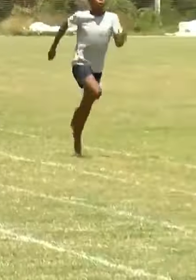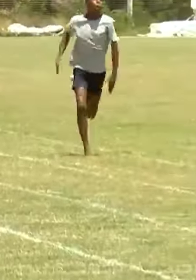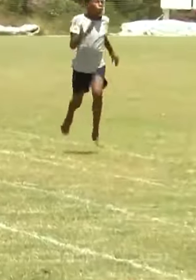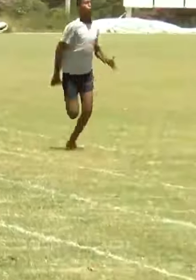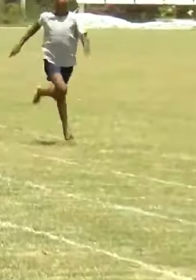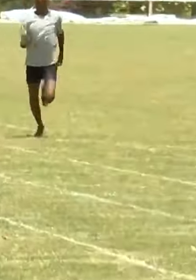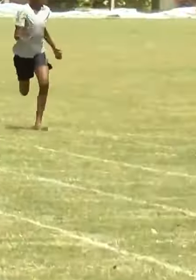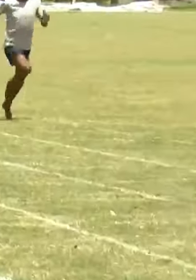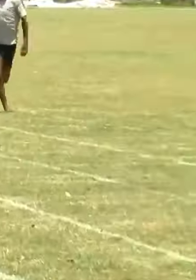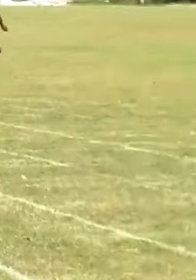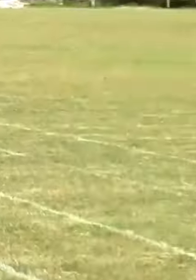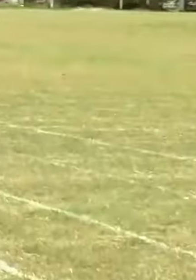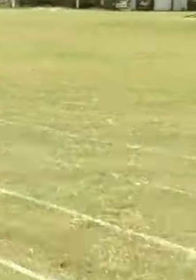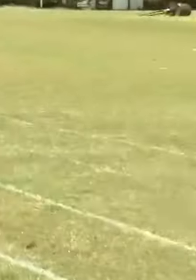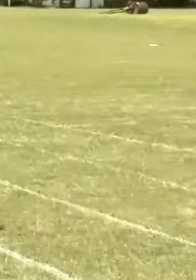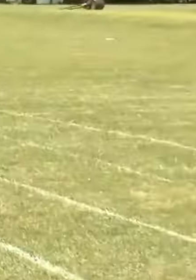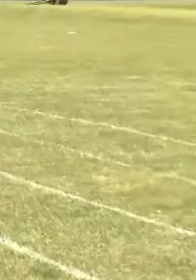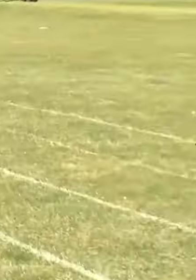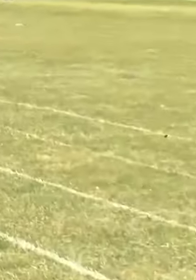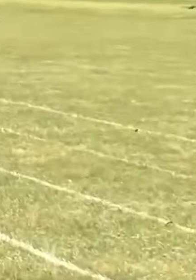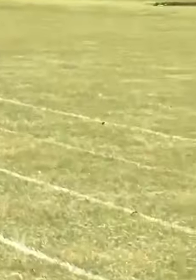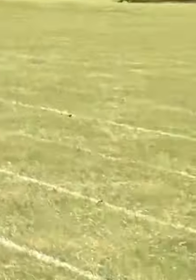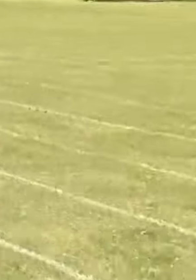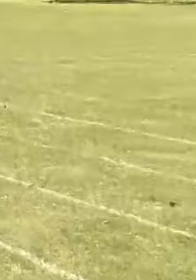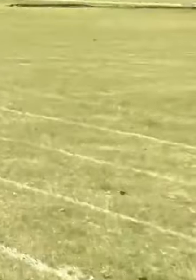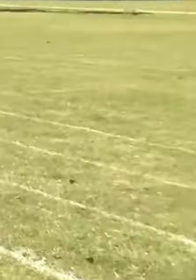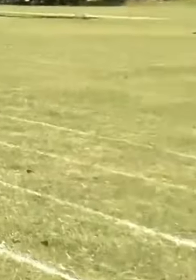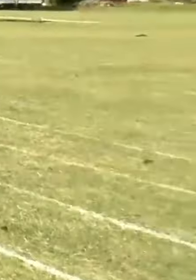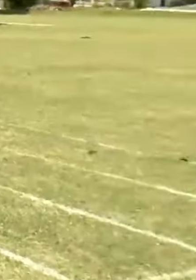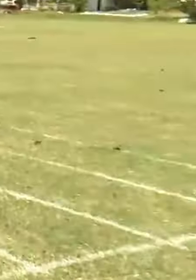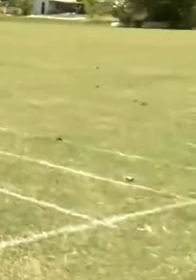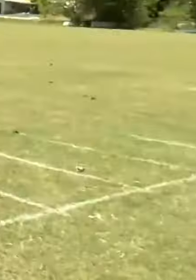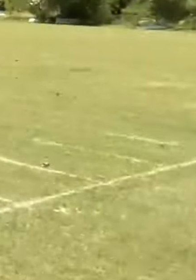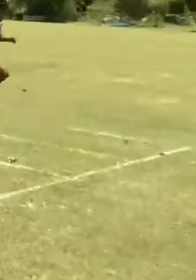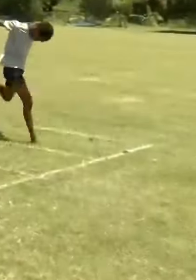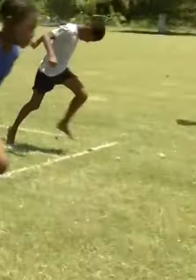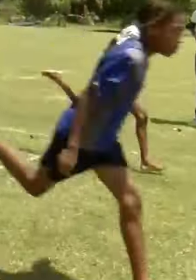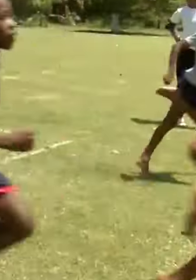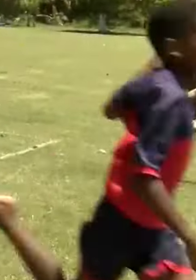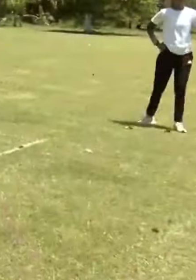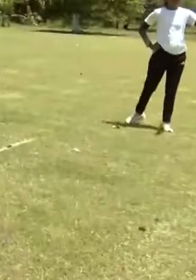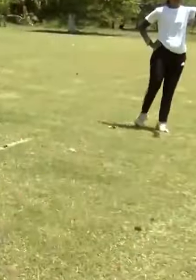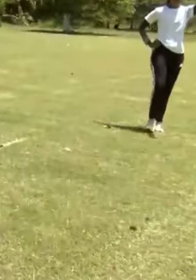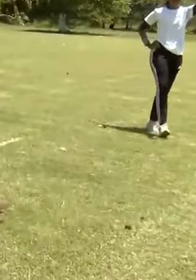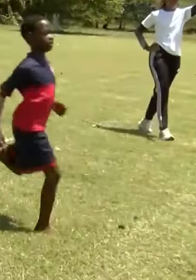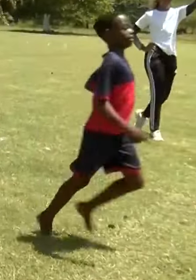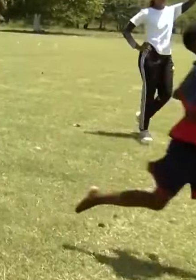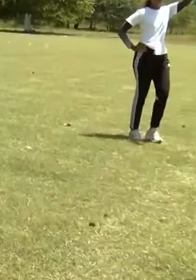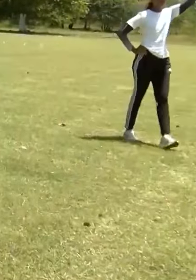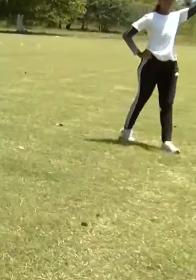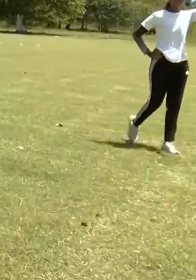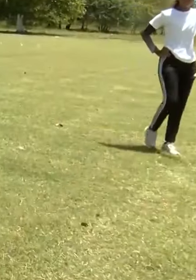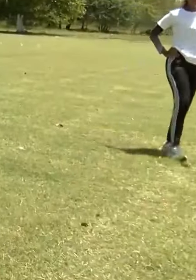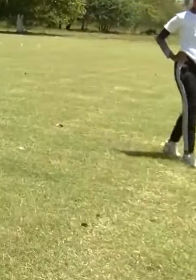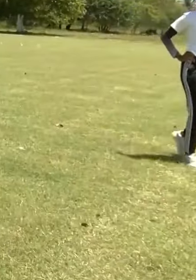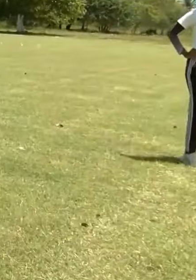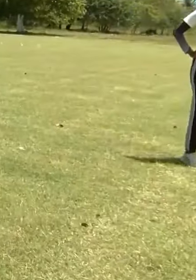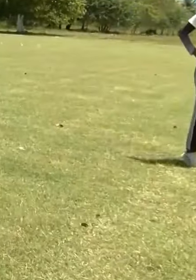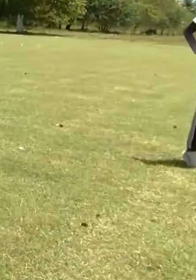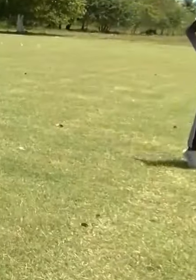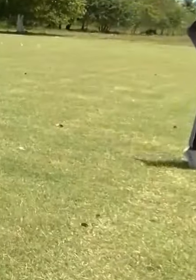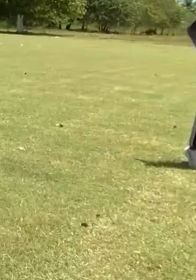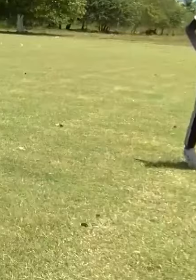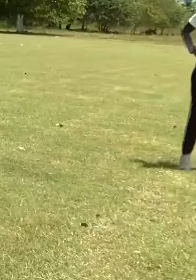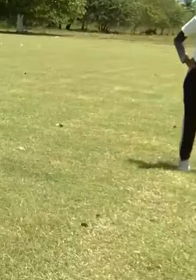charge, and it's a close battle right to the end. On the line is where Marcres Broome of CELA wins it. Xavier